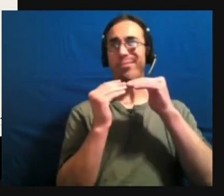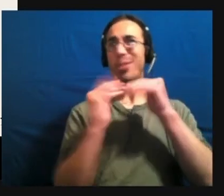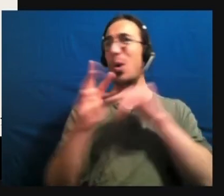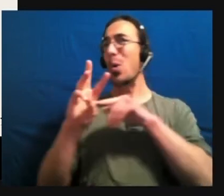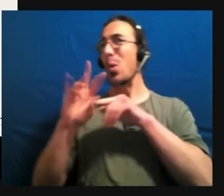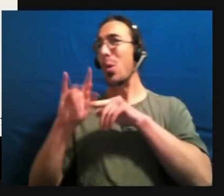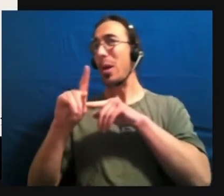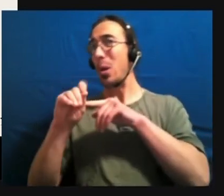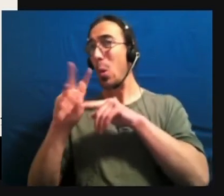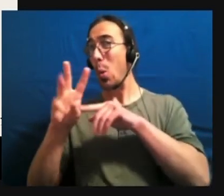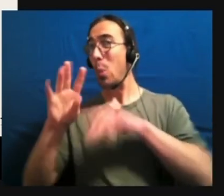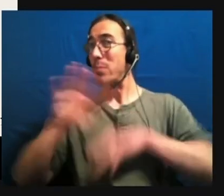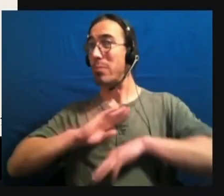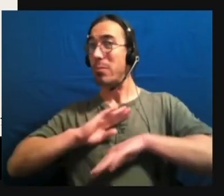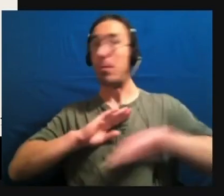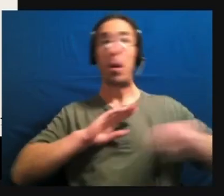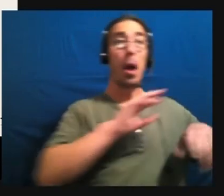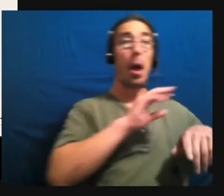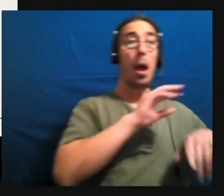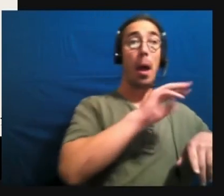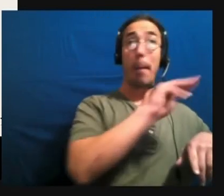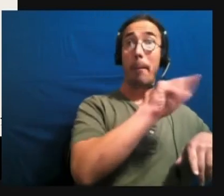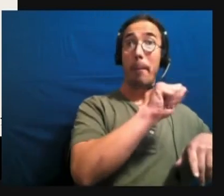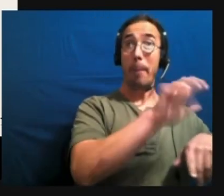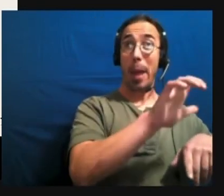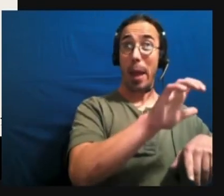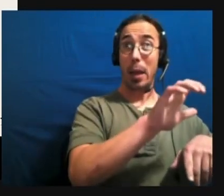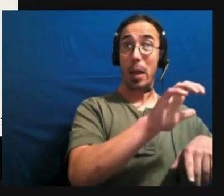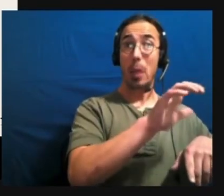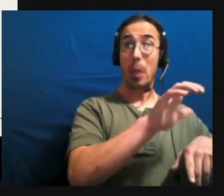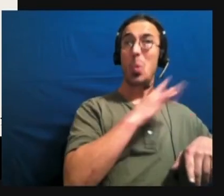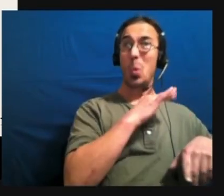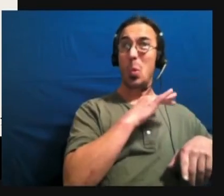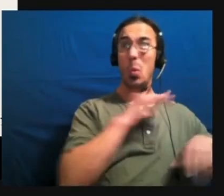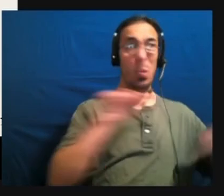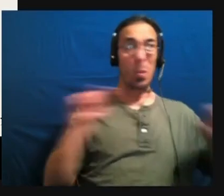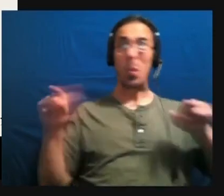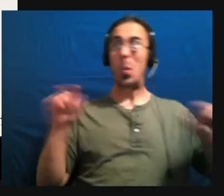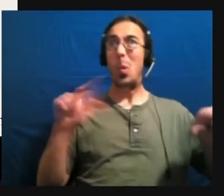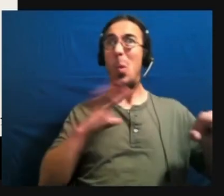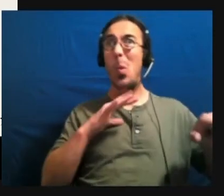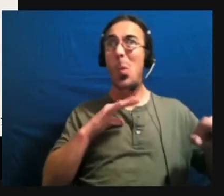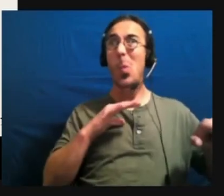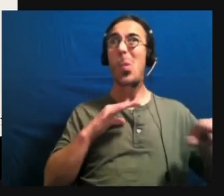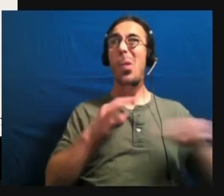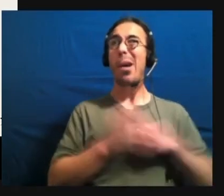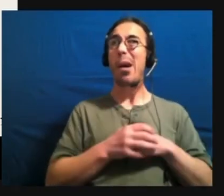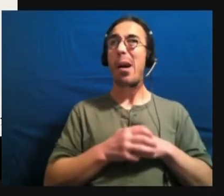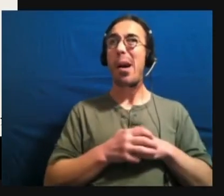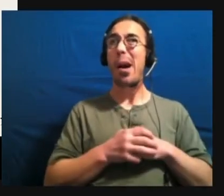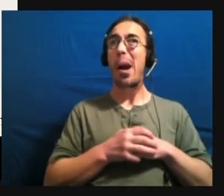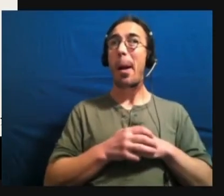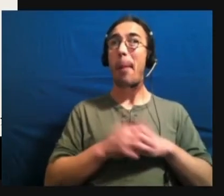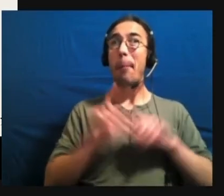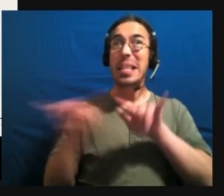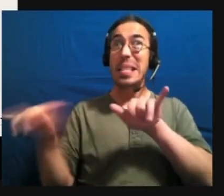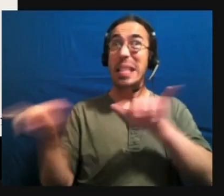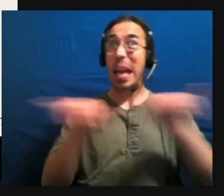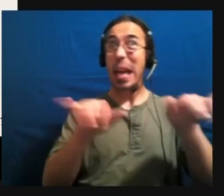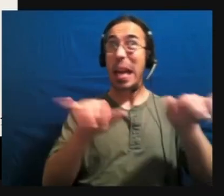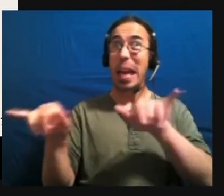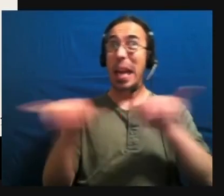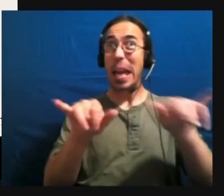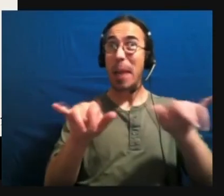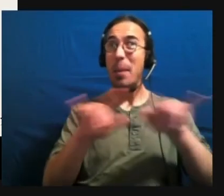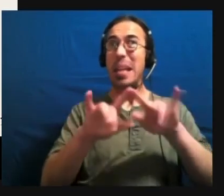things. Mac does neat things, but they don't necessarily do the same neat things or neat things in the same